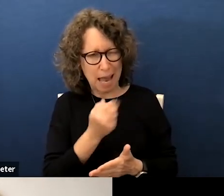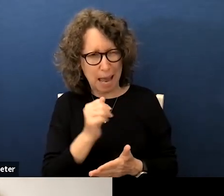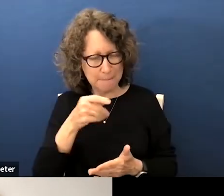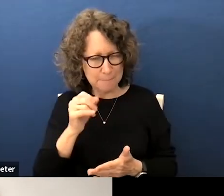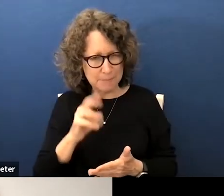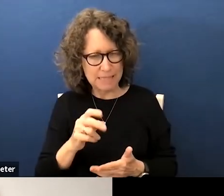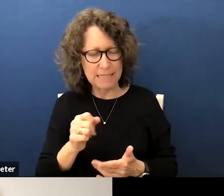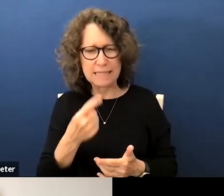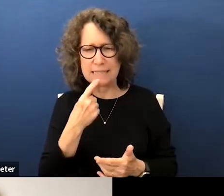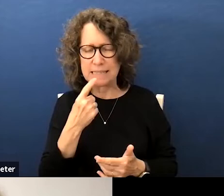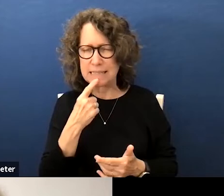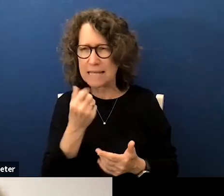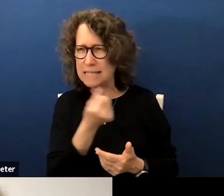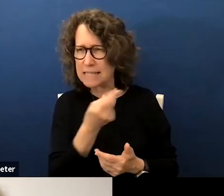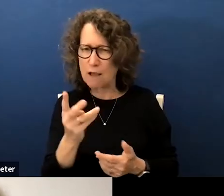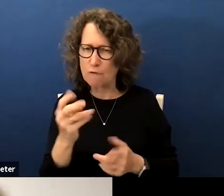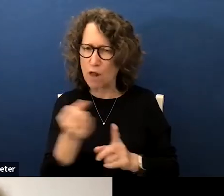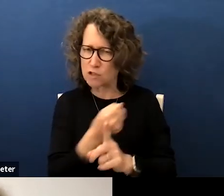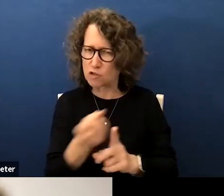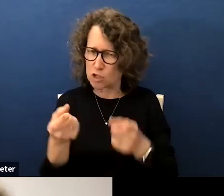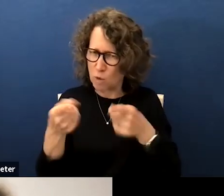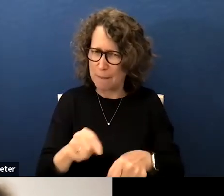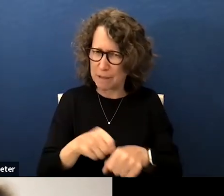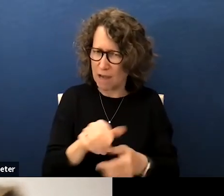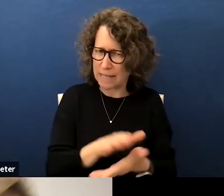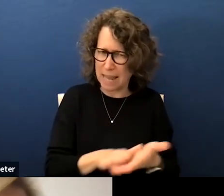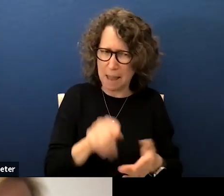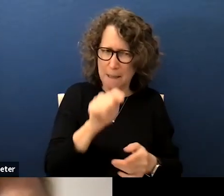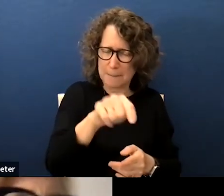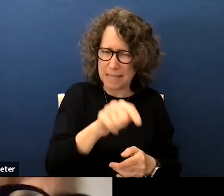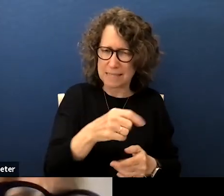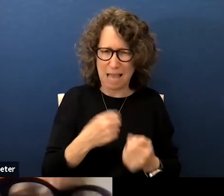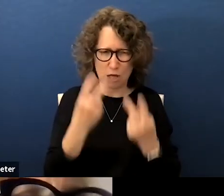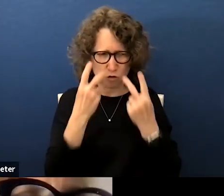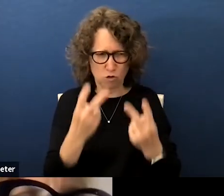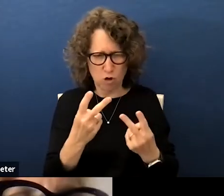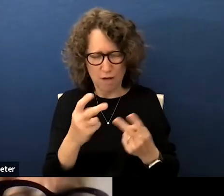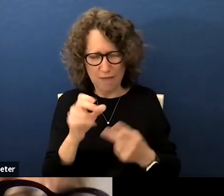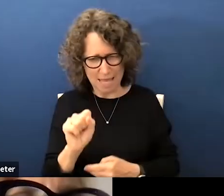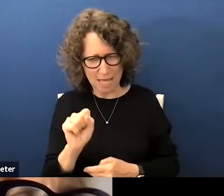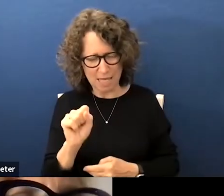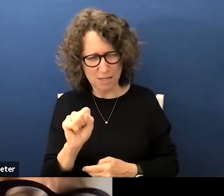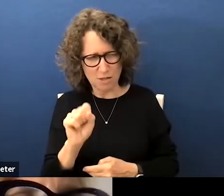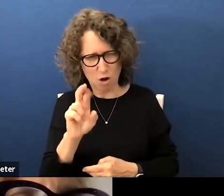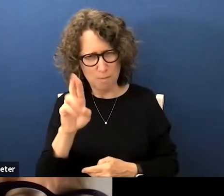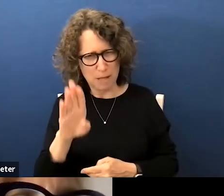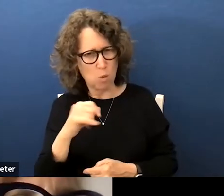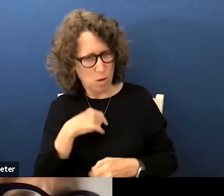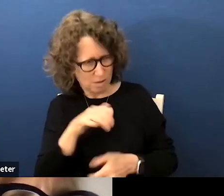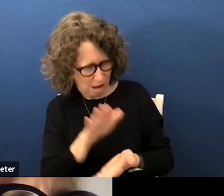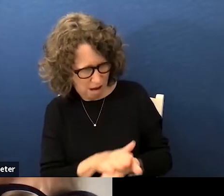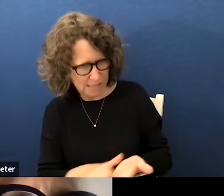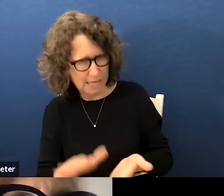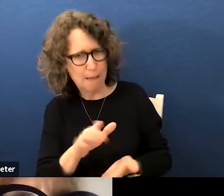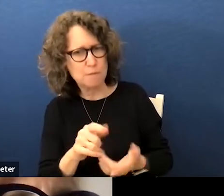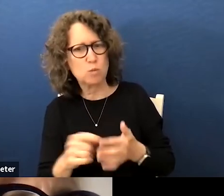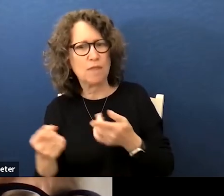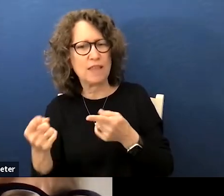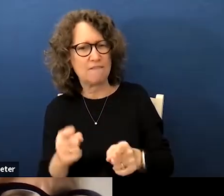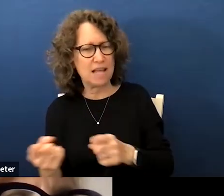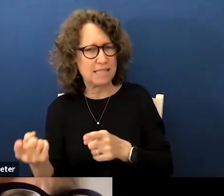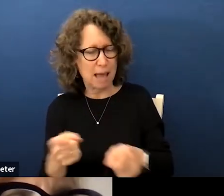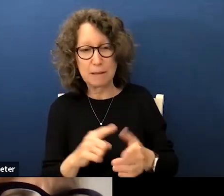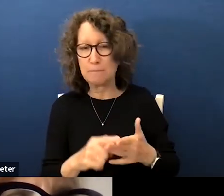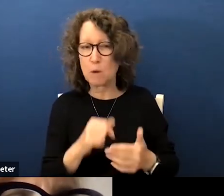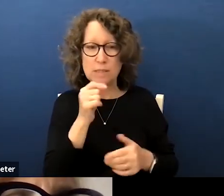that some videos showing multiple assaults happening on campus i see that the srd sean hampton was on campus when these events occur